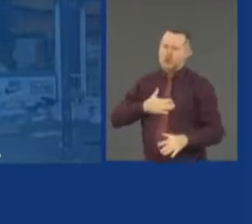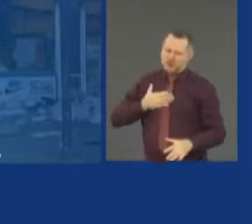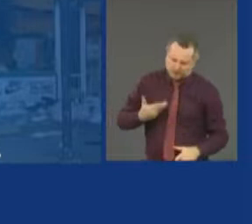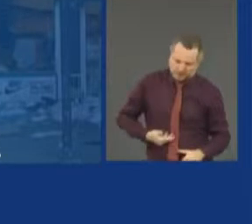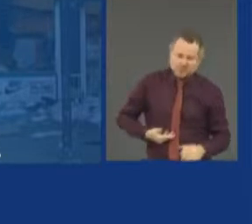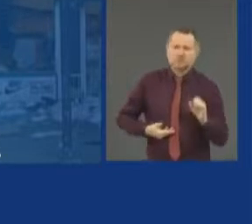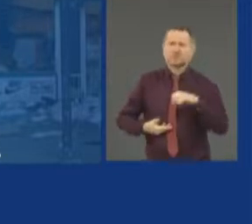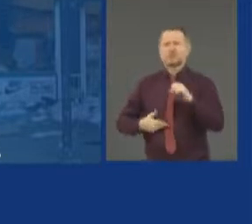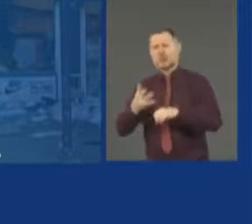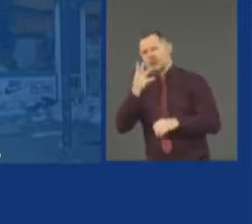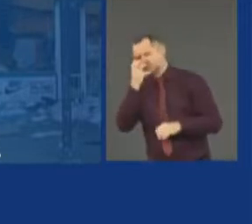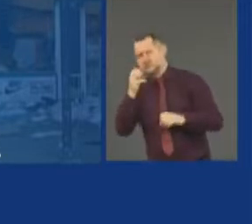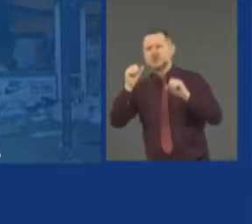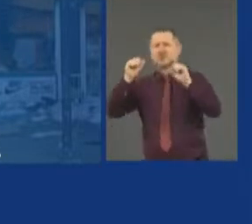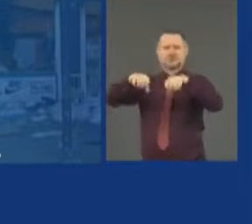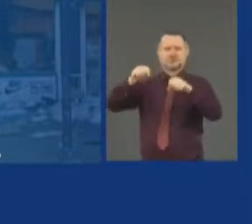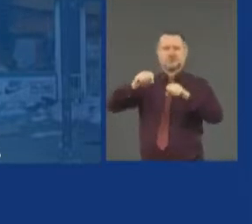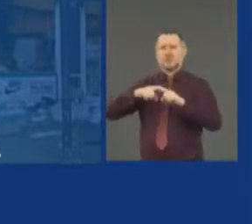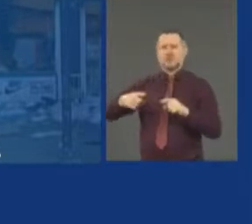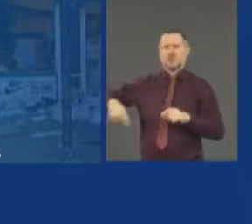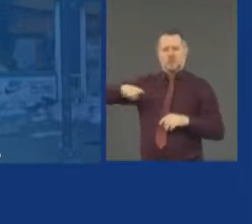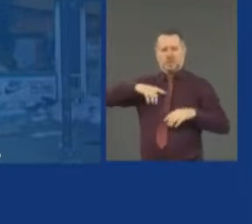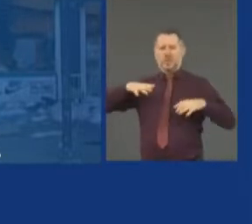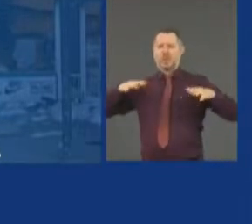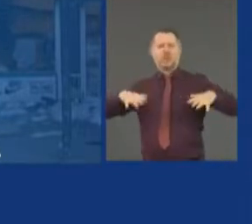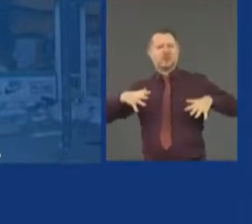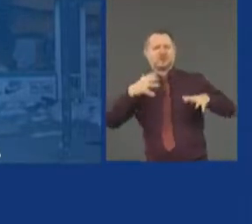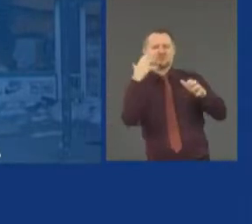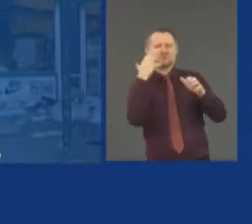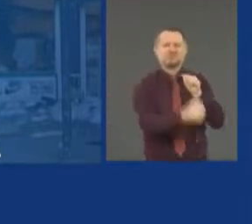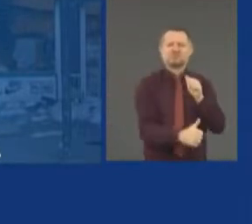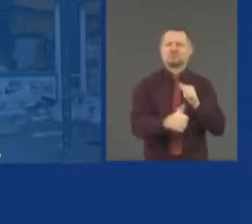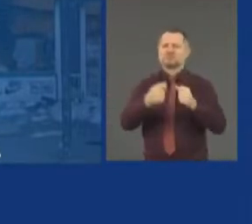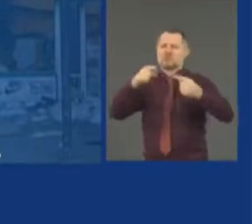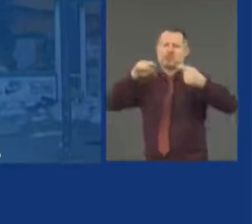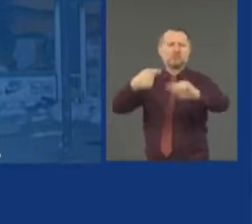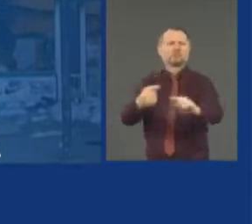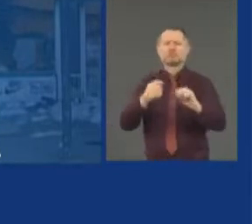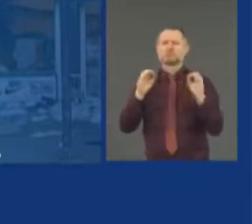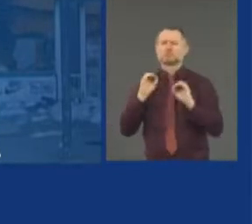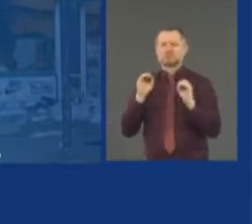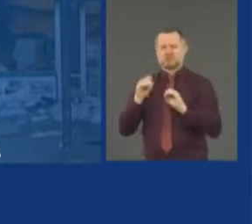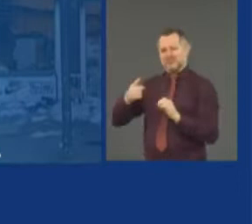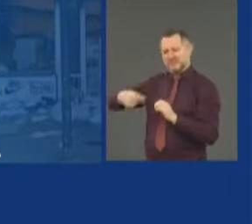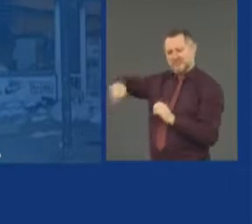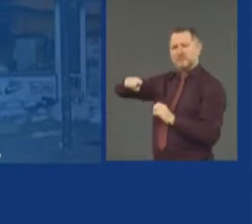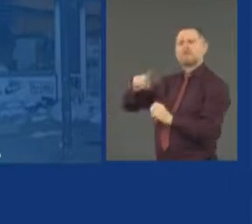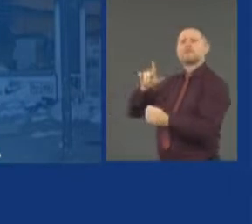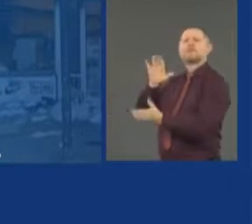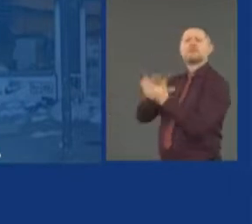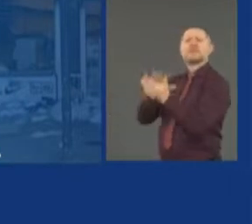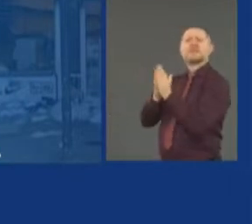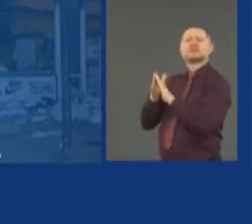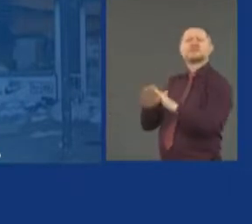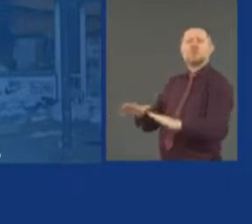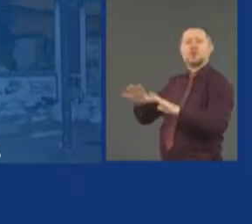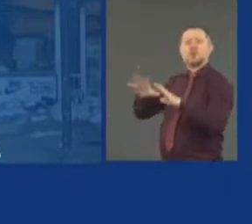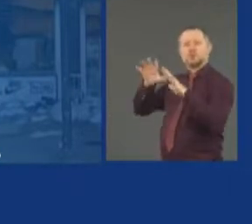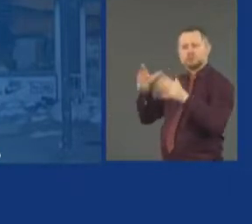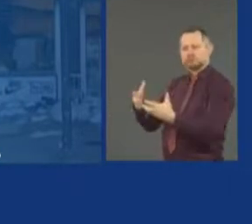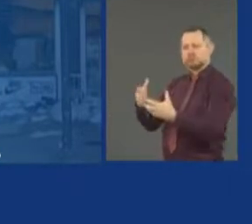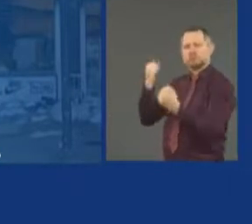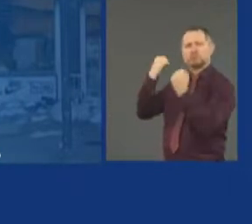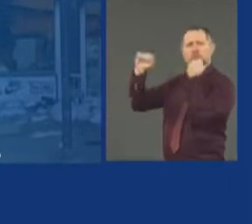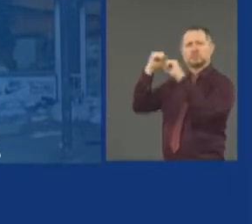But they have not been violent. They have been peaceful protests. And what do they want? They want